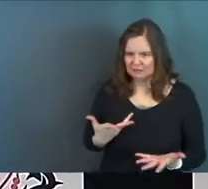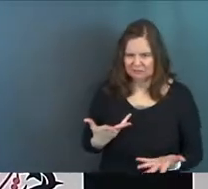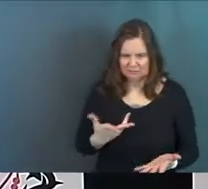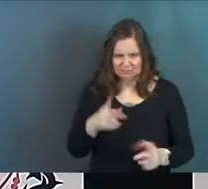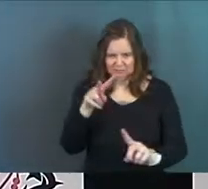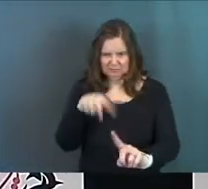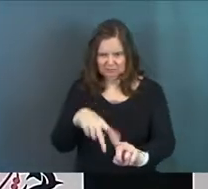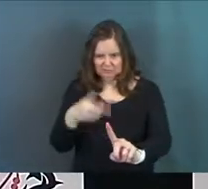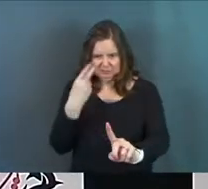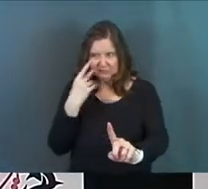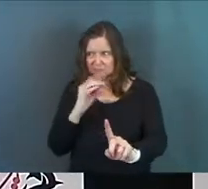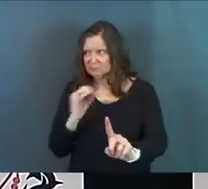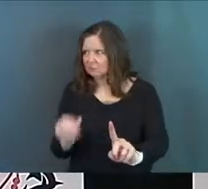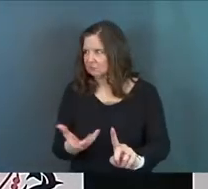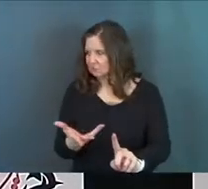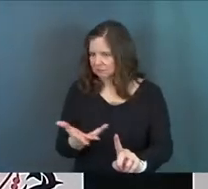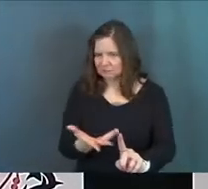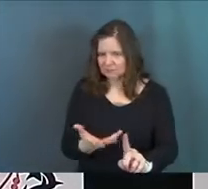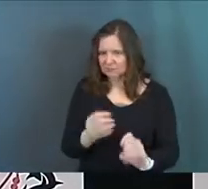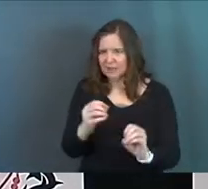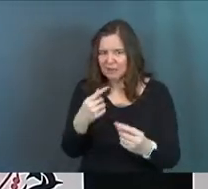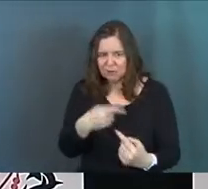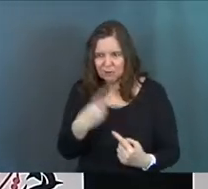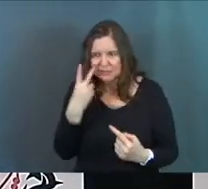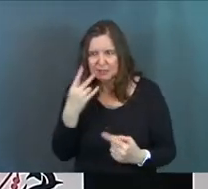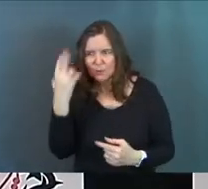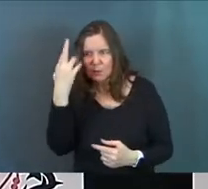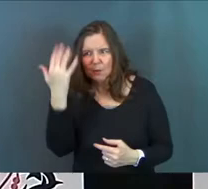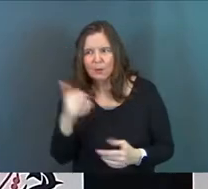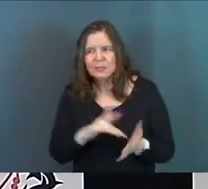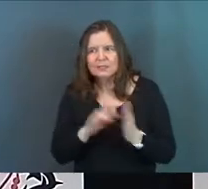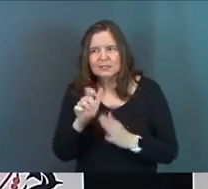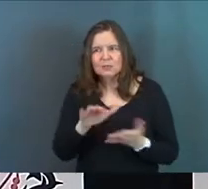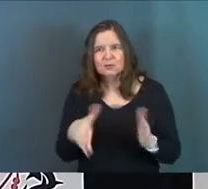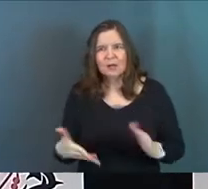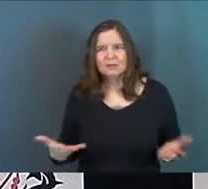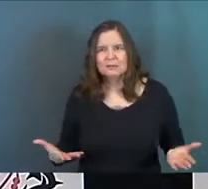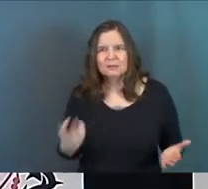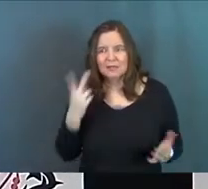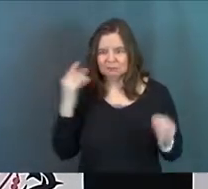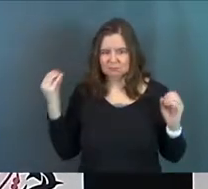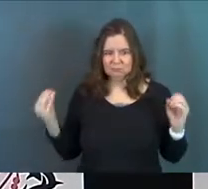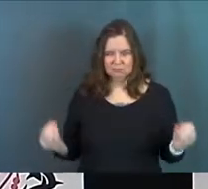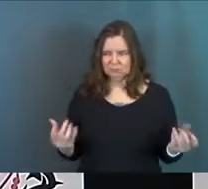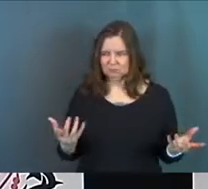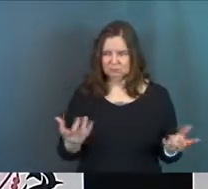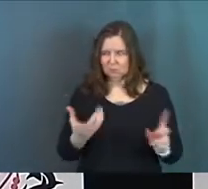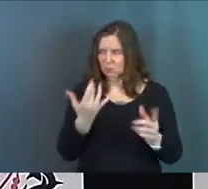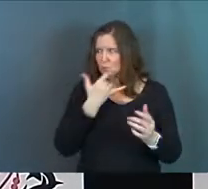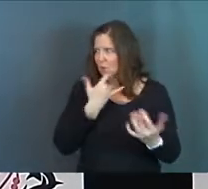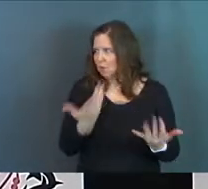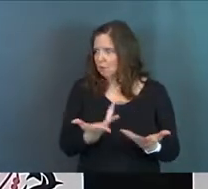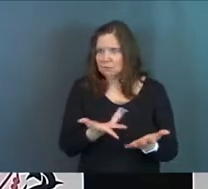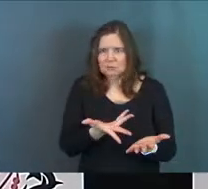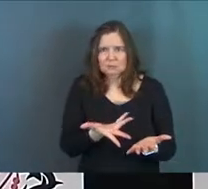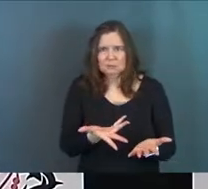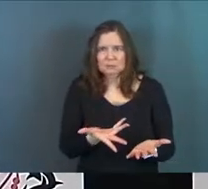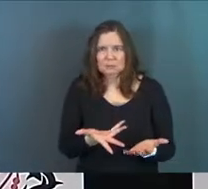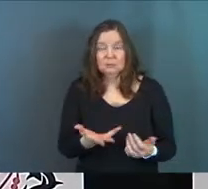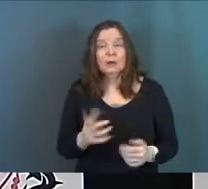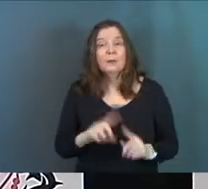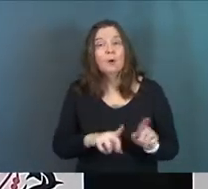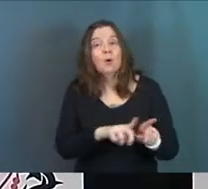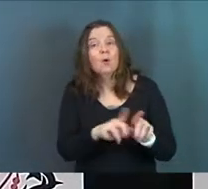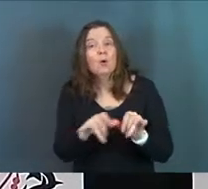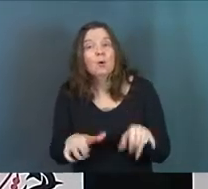like, wait a minute. I can be real with you. I'm struggling to see a reason why Jesus needs to die. I don't see what he's done wrong. Right.